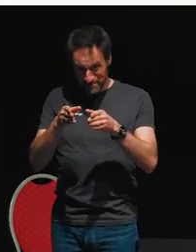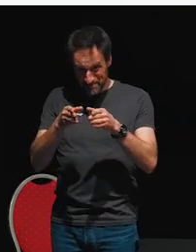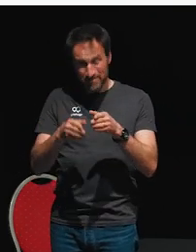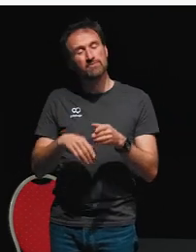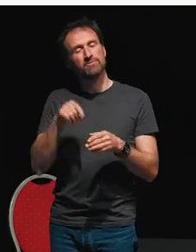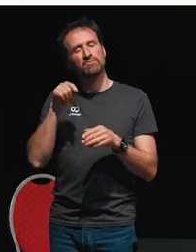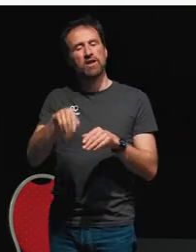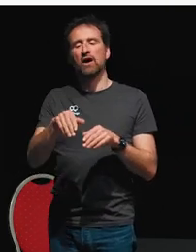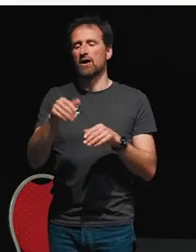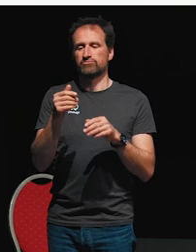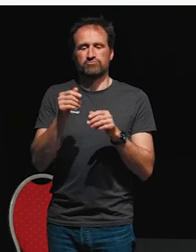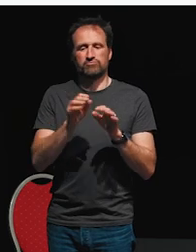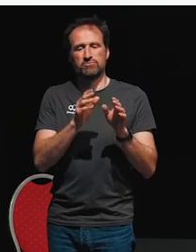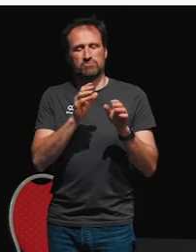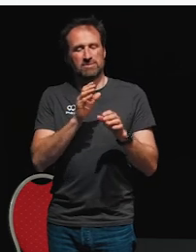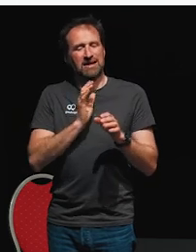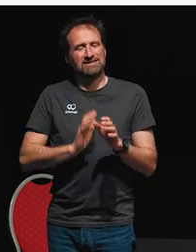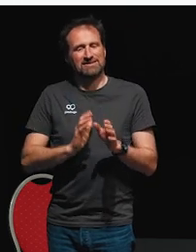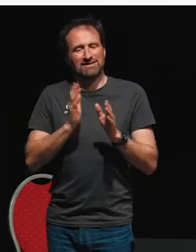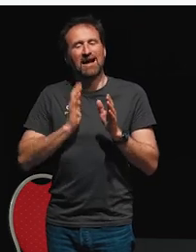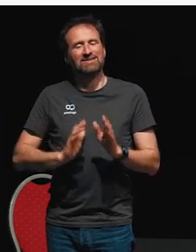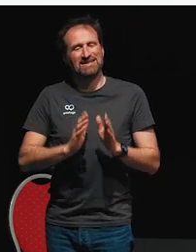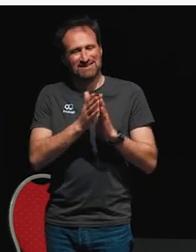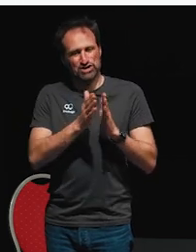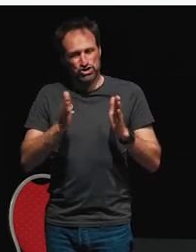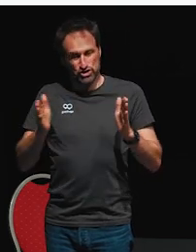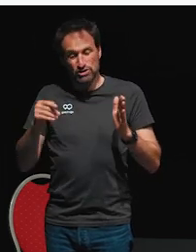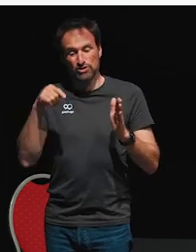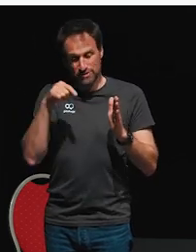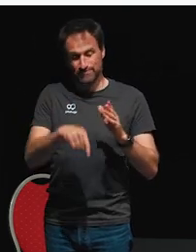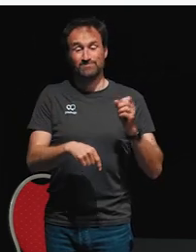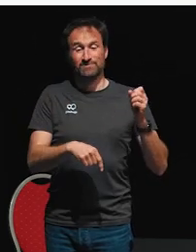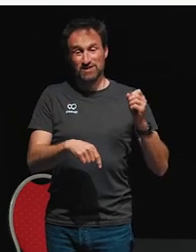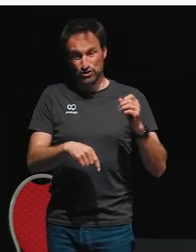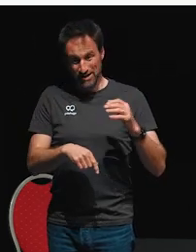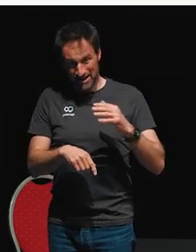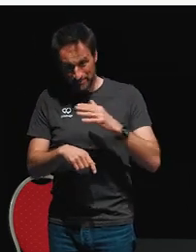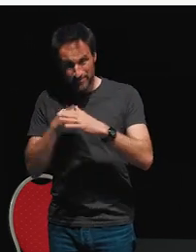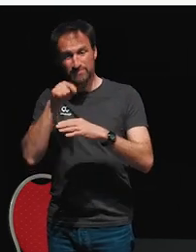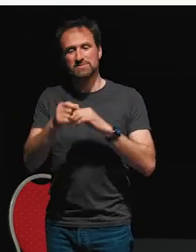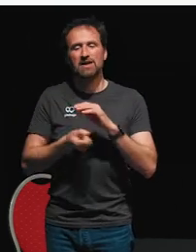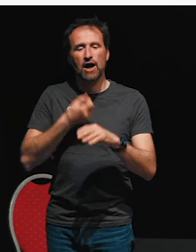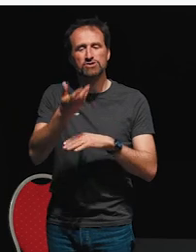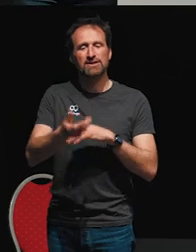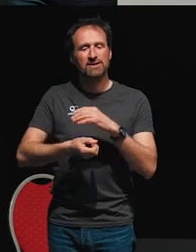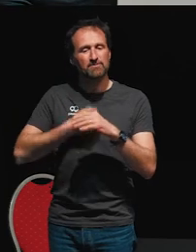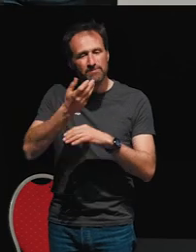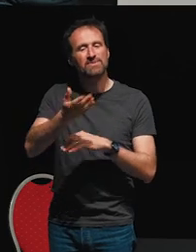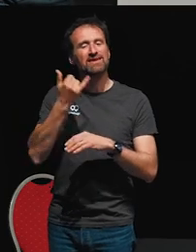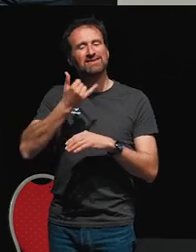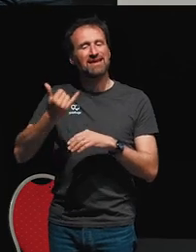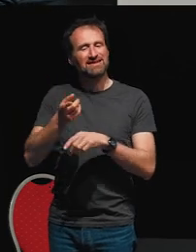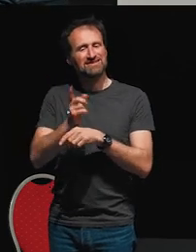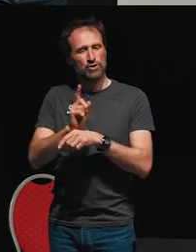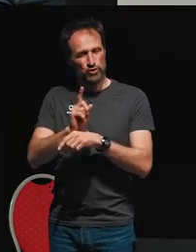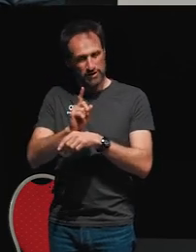So I'm going from a stream that emits on the click to a stream that emits every second. And then from that event